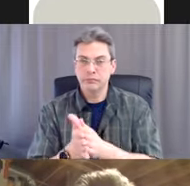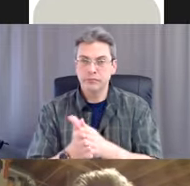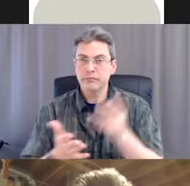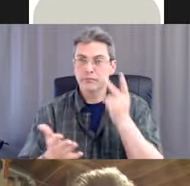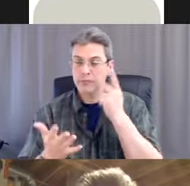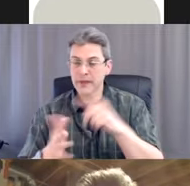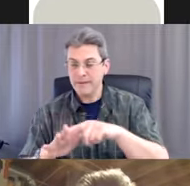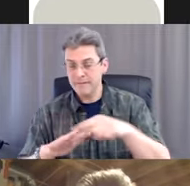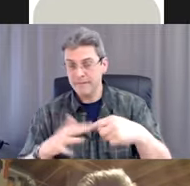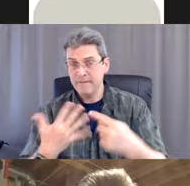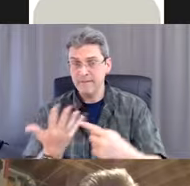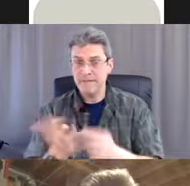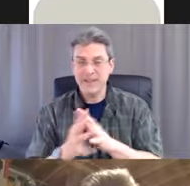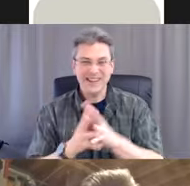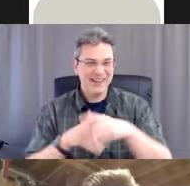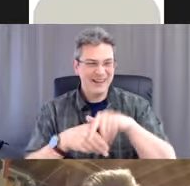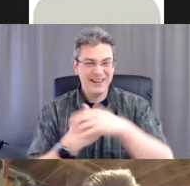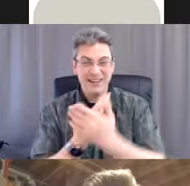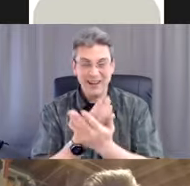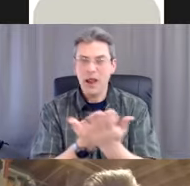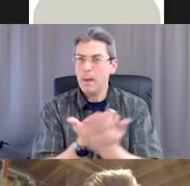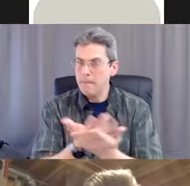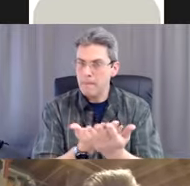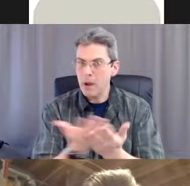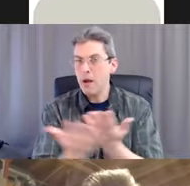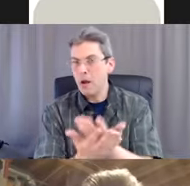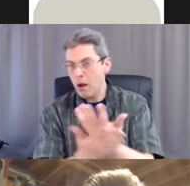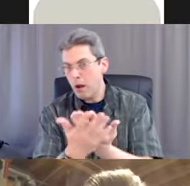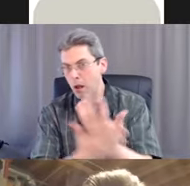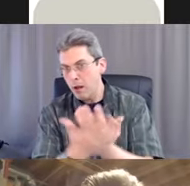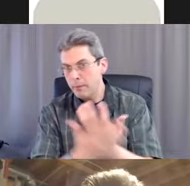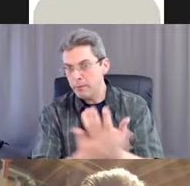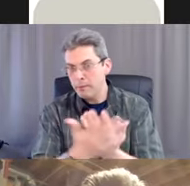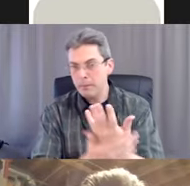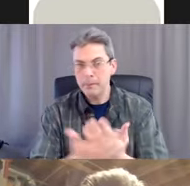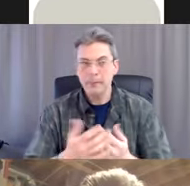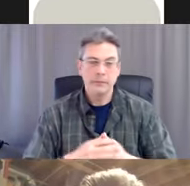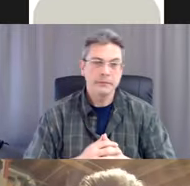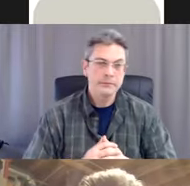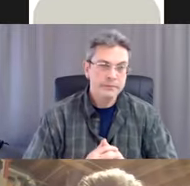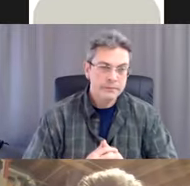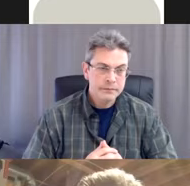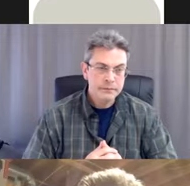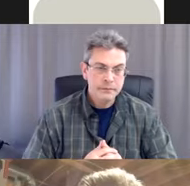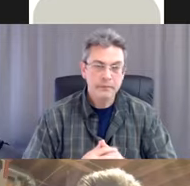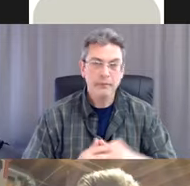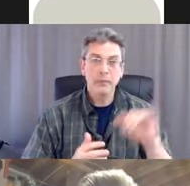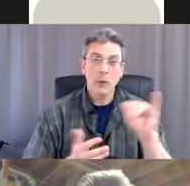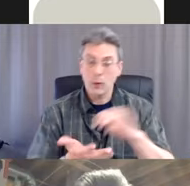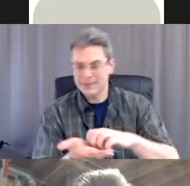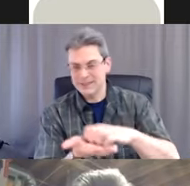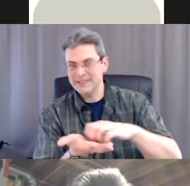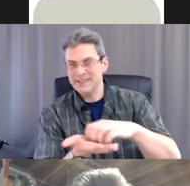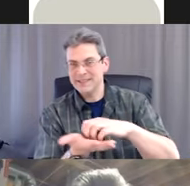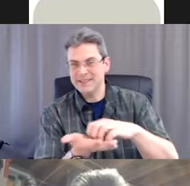your fingers. Rub the back of each hand with the palm of your other hand. Rub the fingertips of each hand